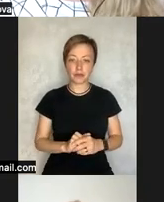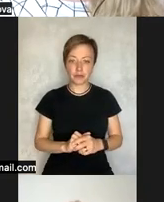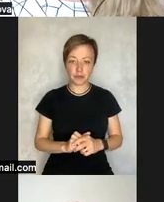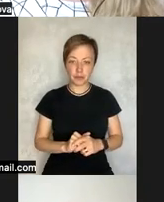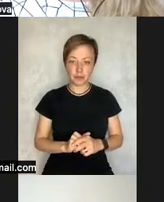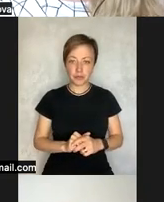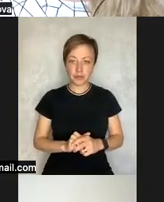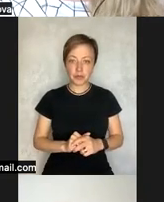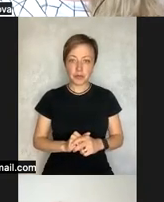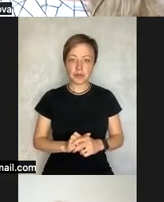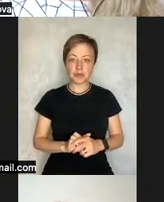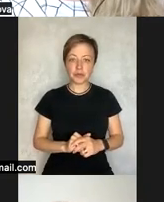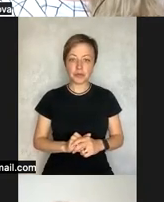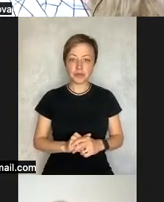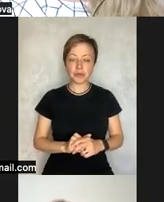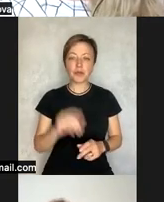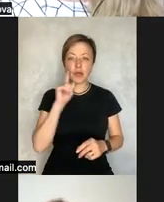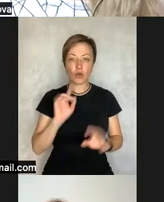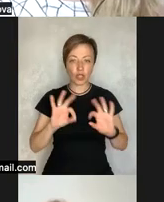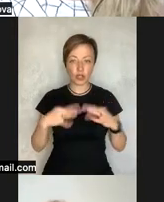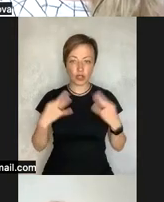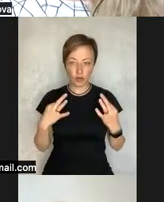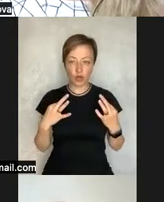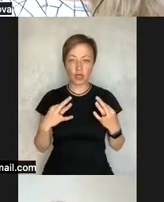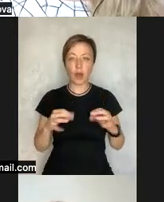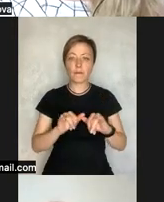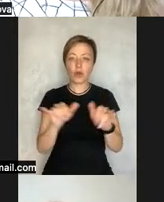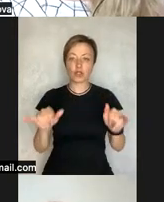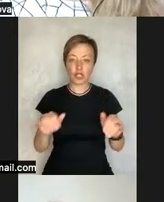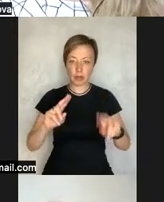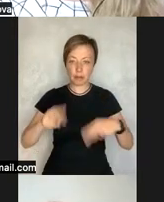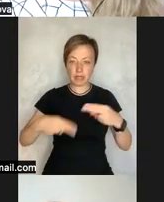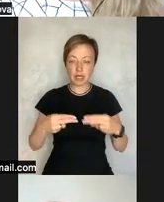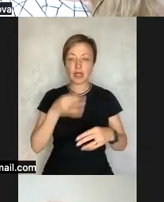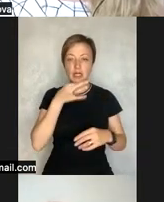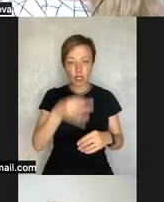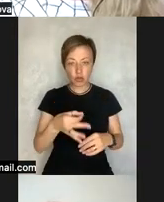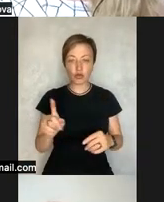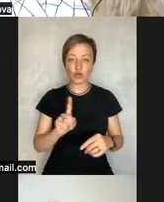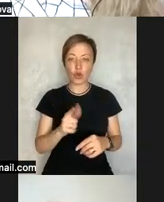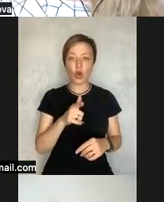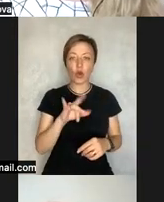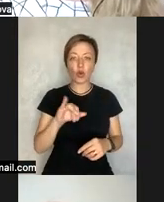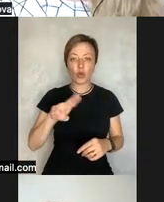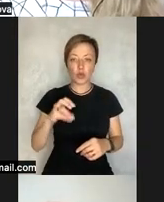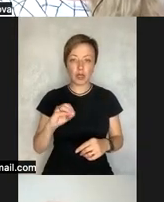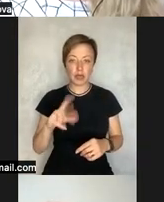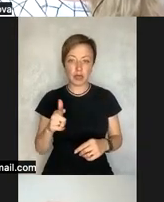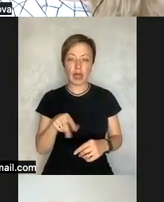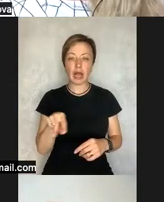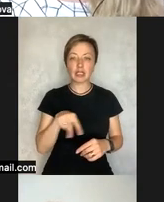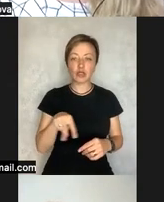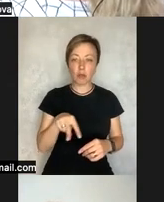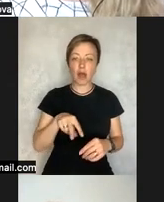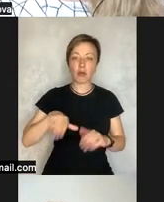forwarding their words while i am waiting for the permission to